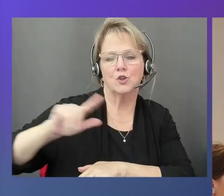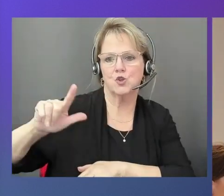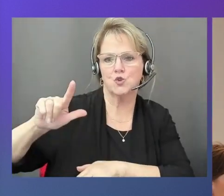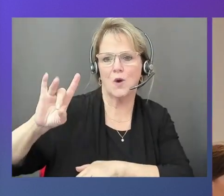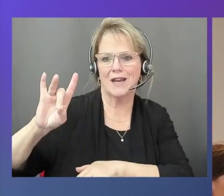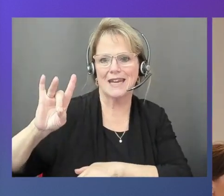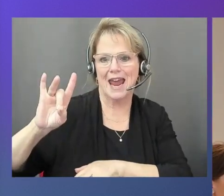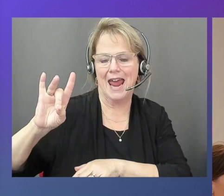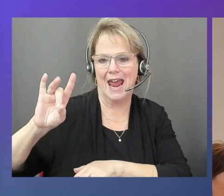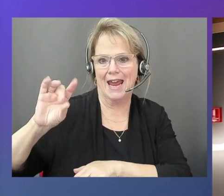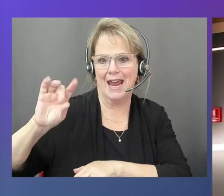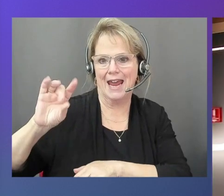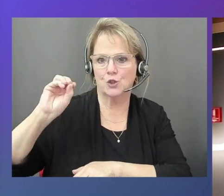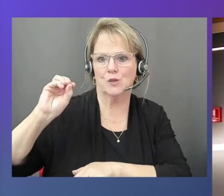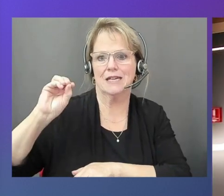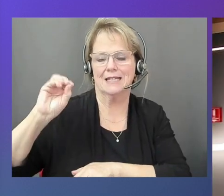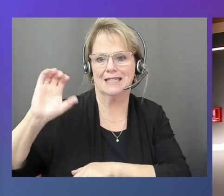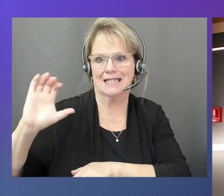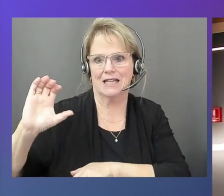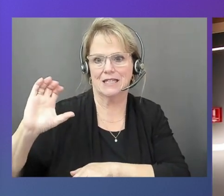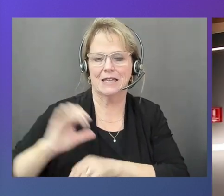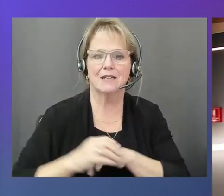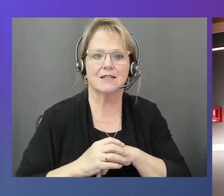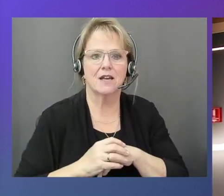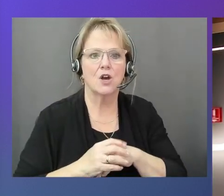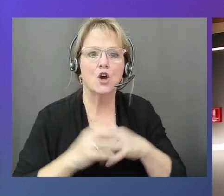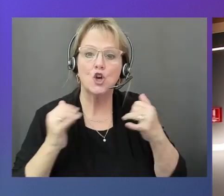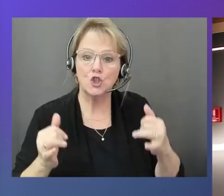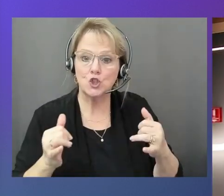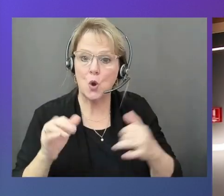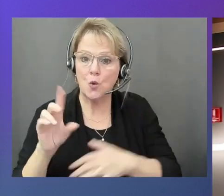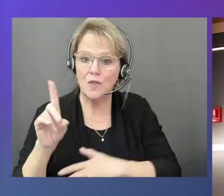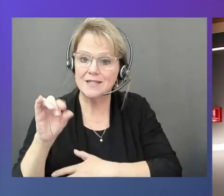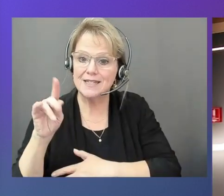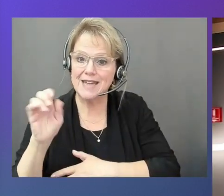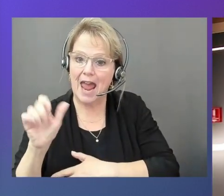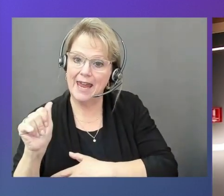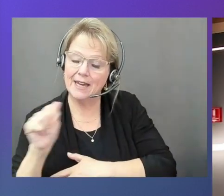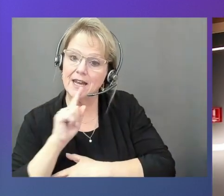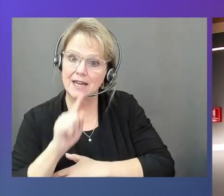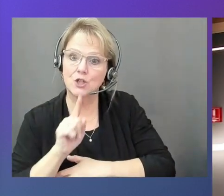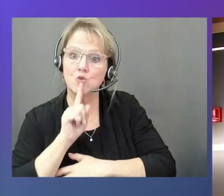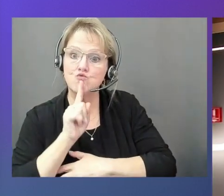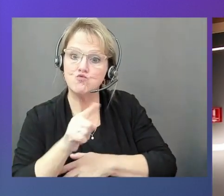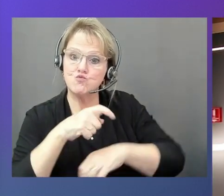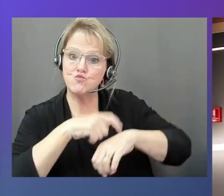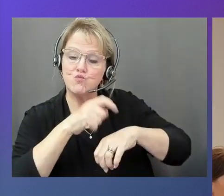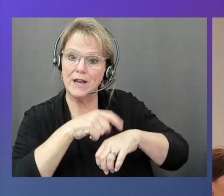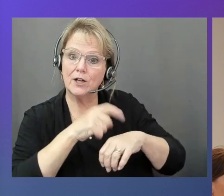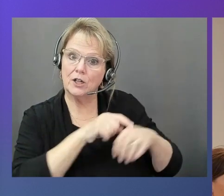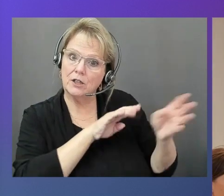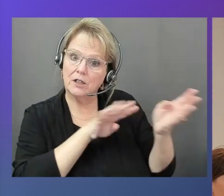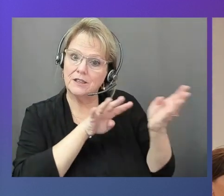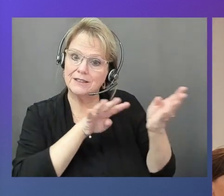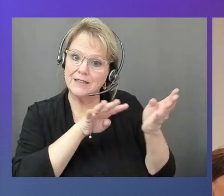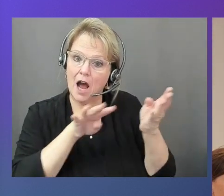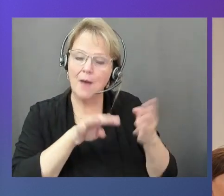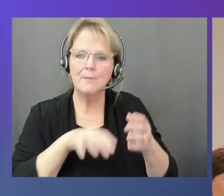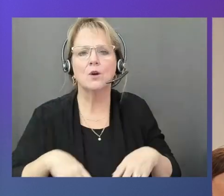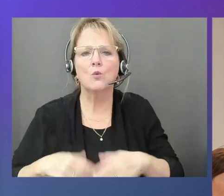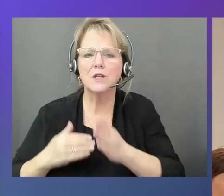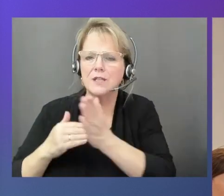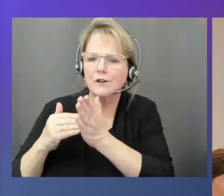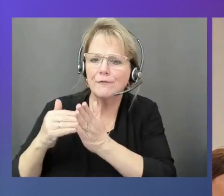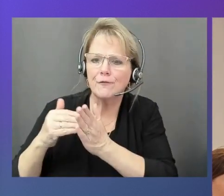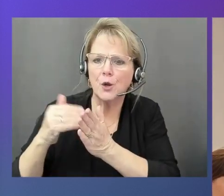this data is coming in real time. In real time, right. And what's the frequency of data being collected? So that's